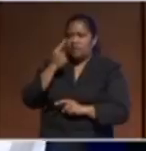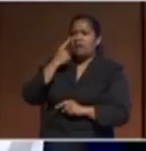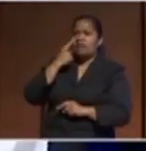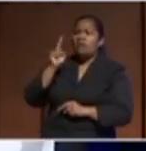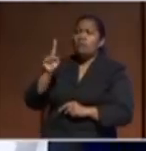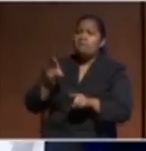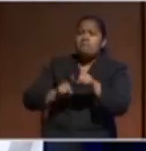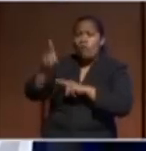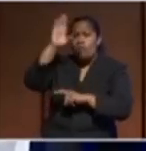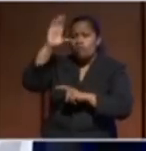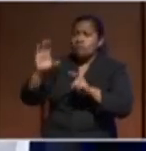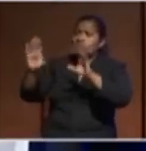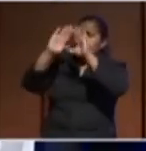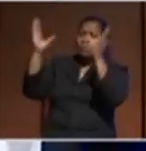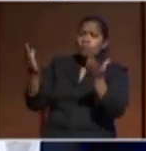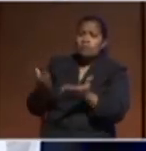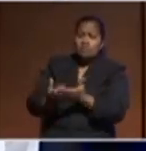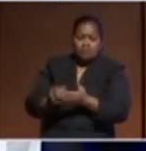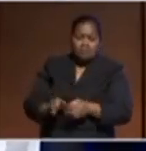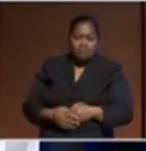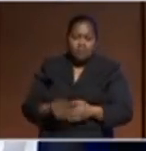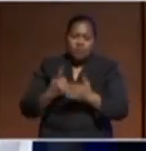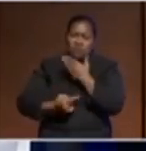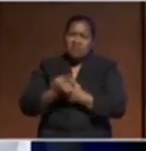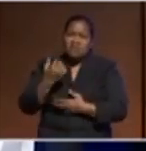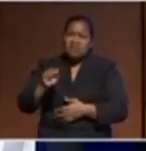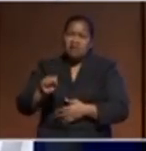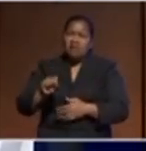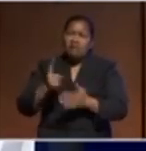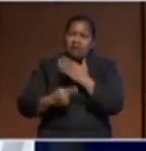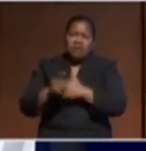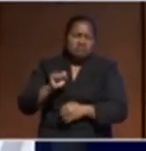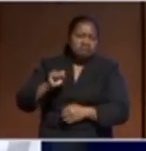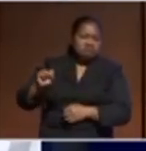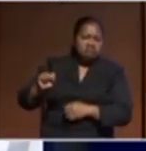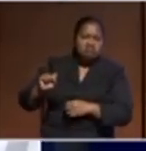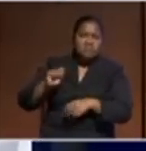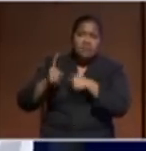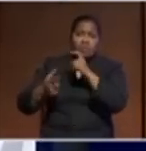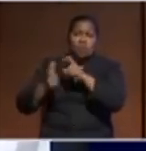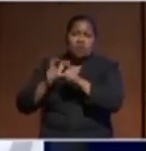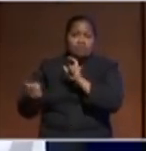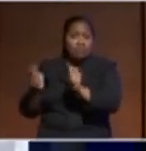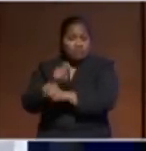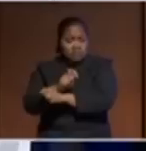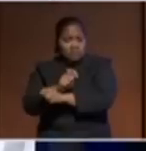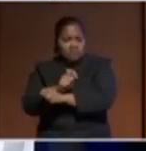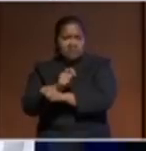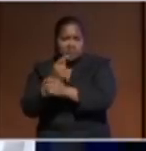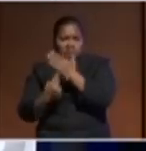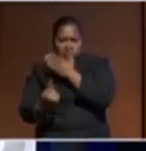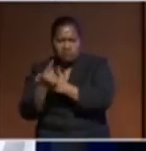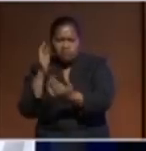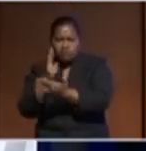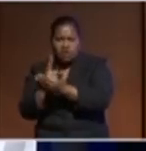still having that denial that climate change really does is happening all around